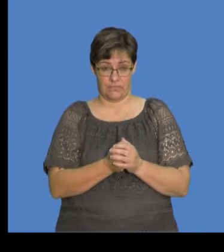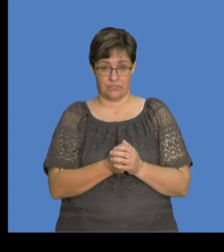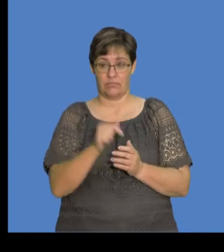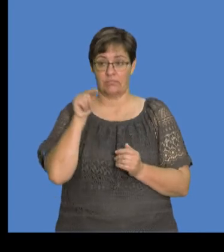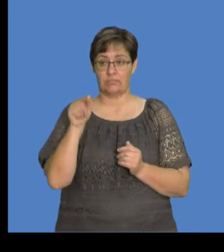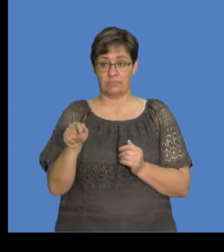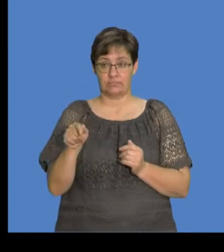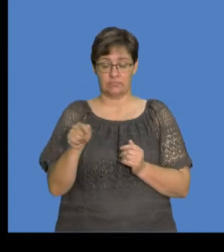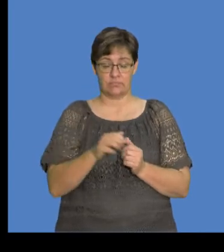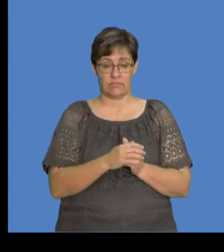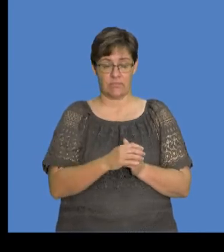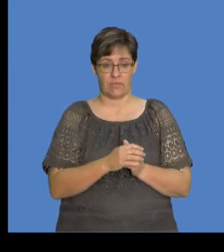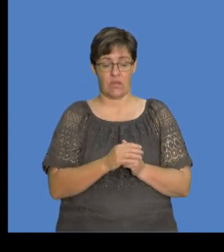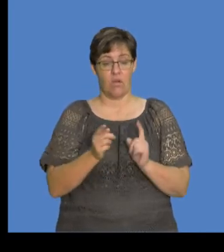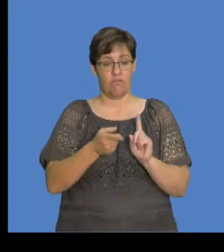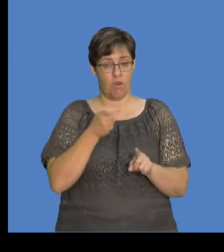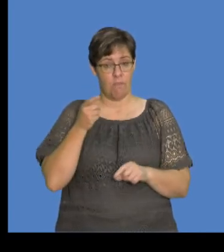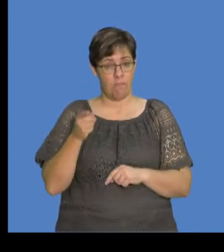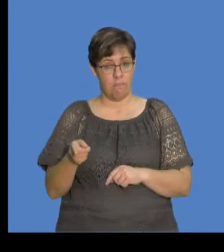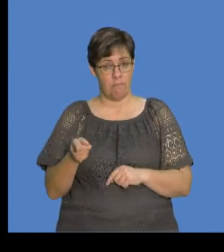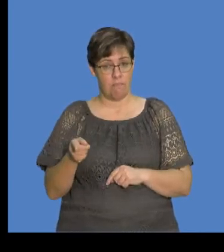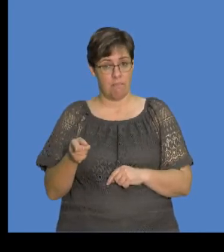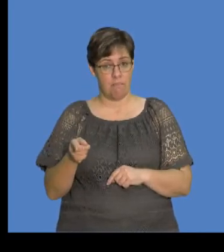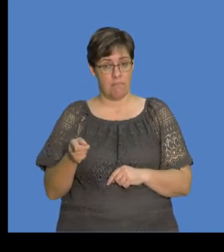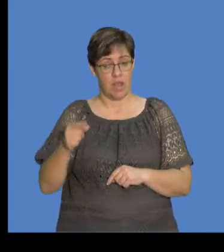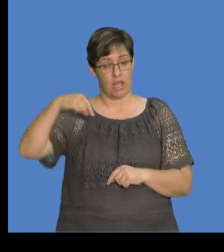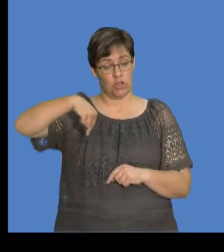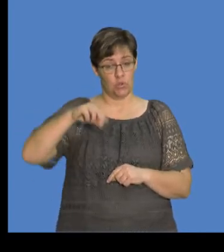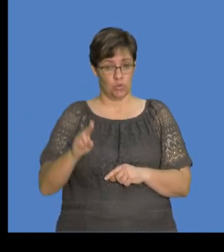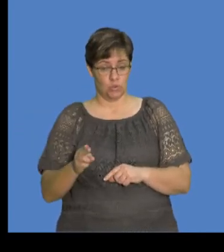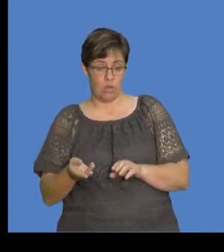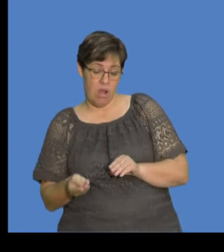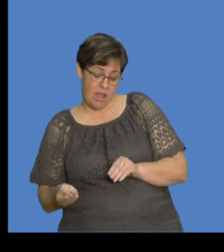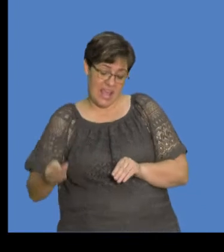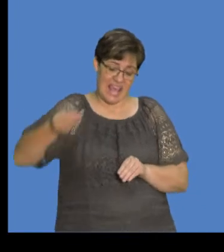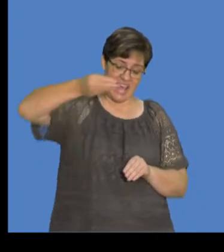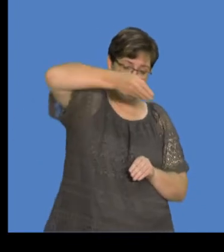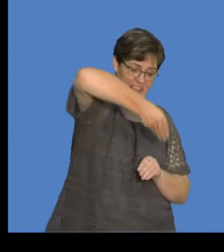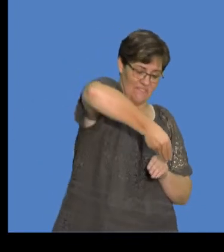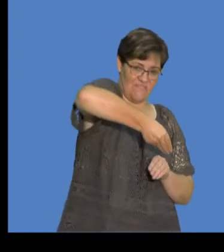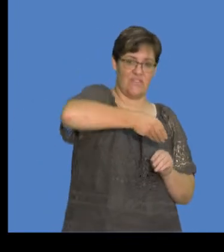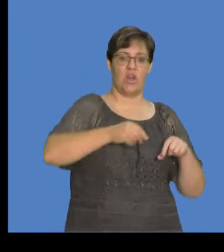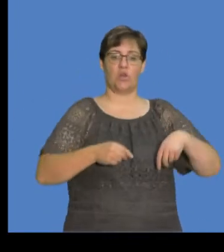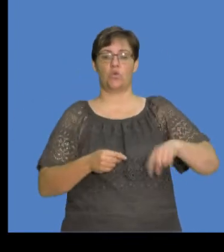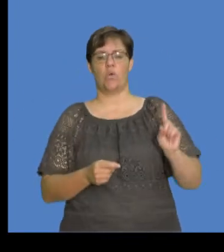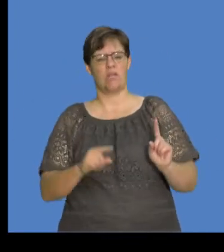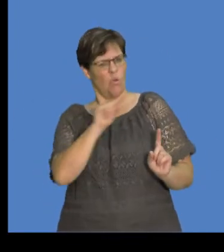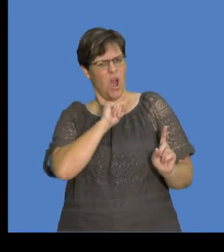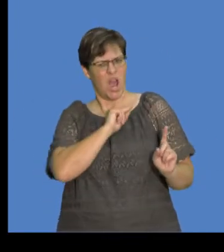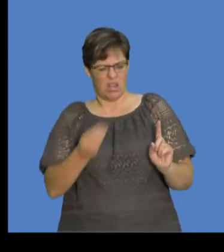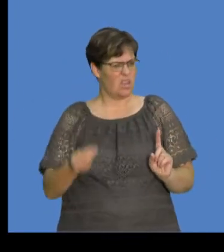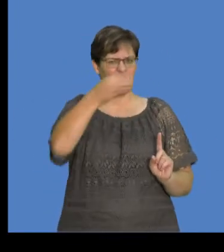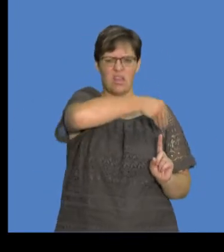are moved from Q2 to Q1. Why? Because